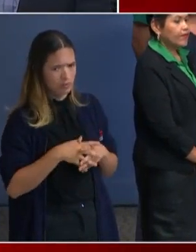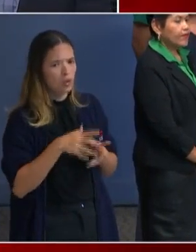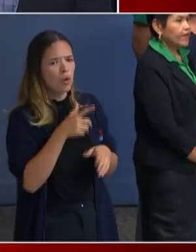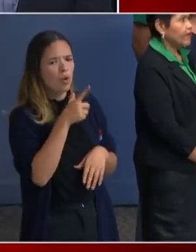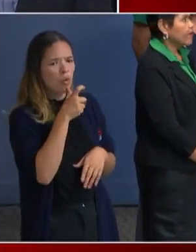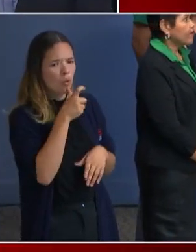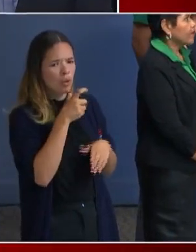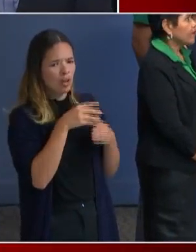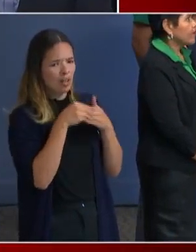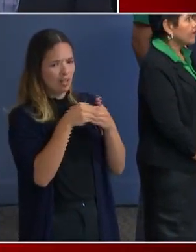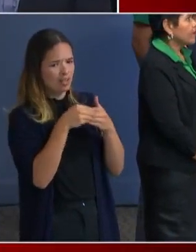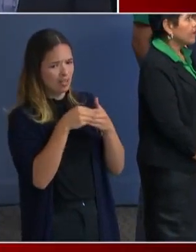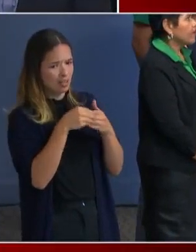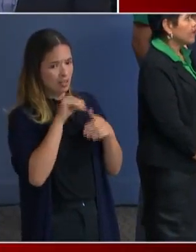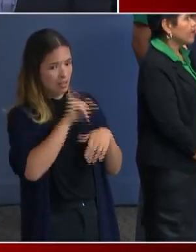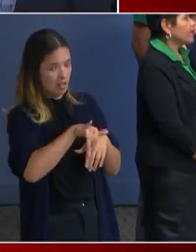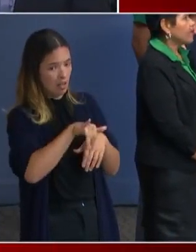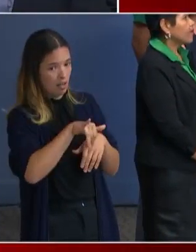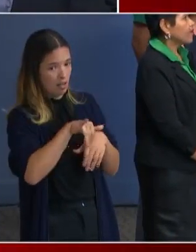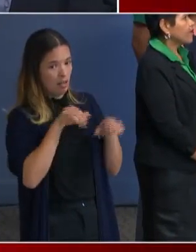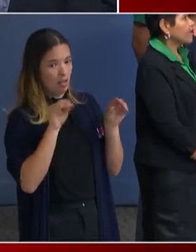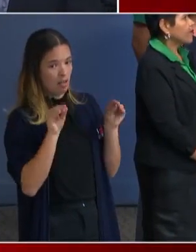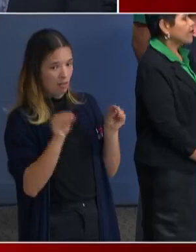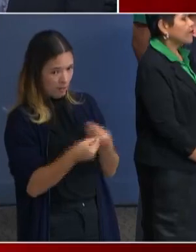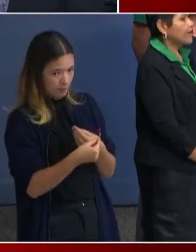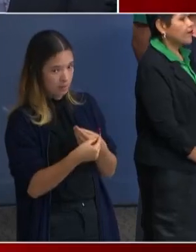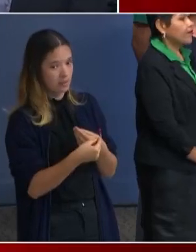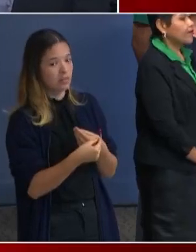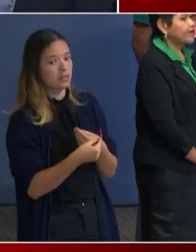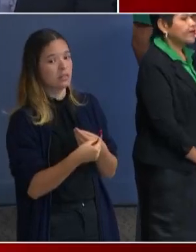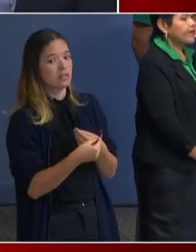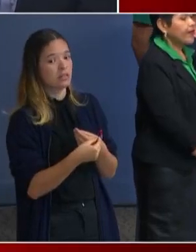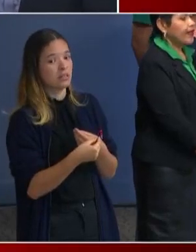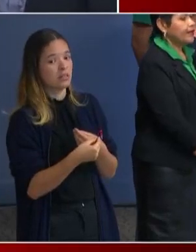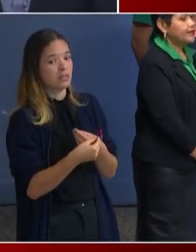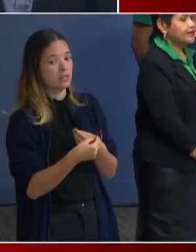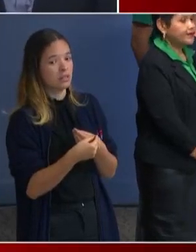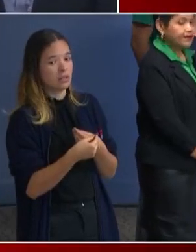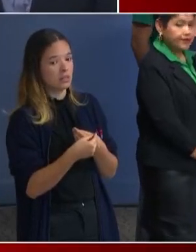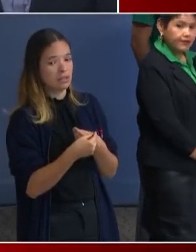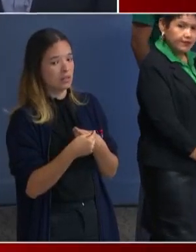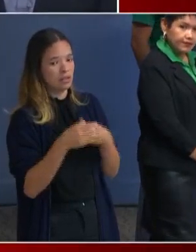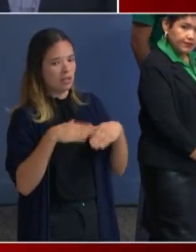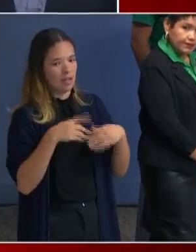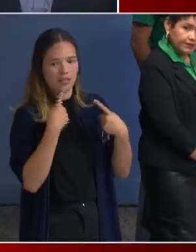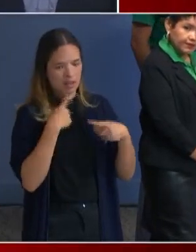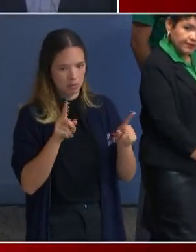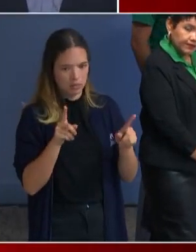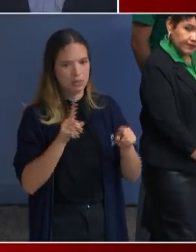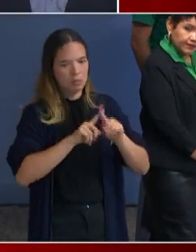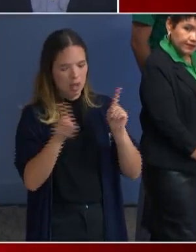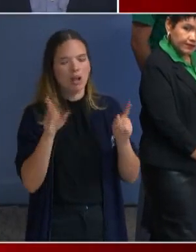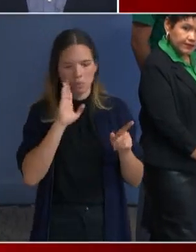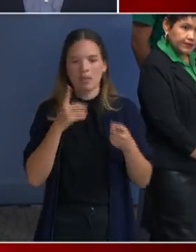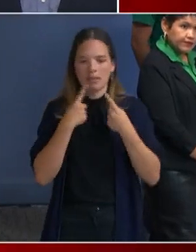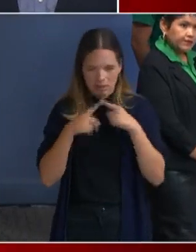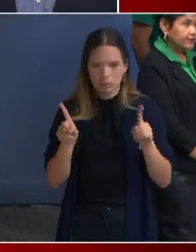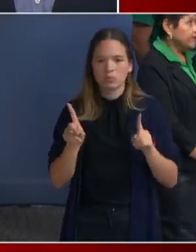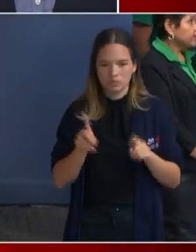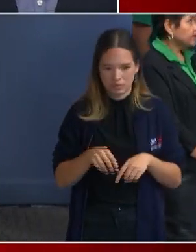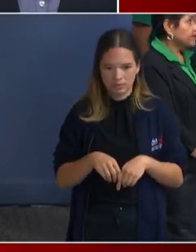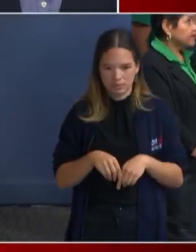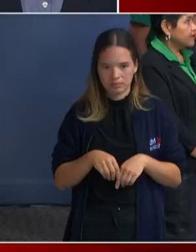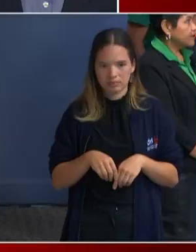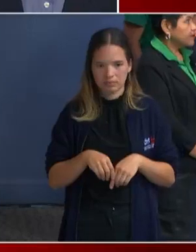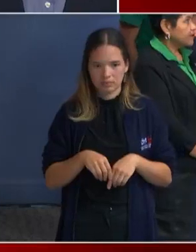We will make that announcement. We don't, we don't, we haven't made that announcement. Okay. Um, and then if I could ask an off-topic question. Uh,